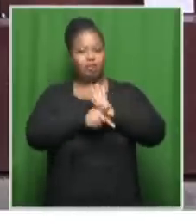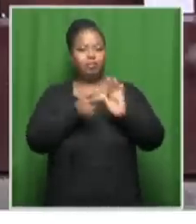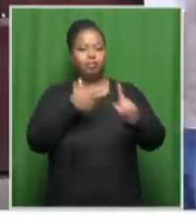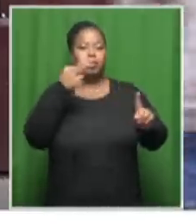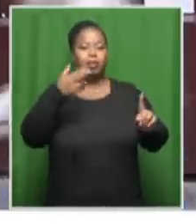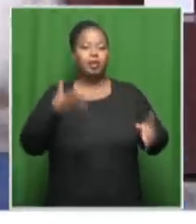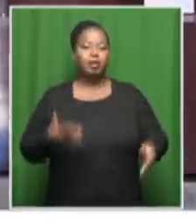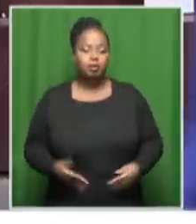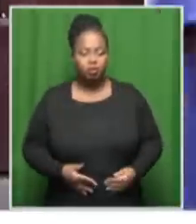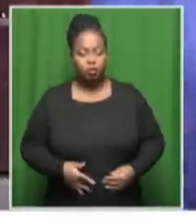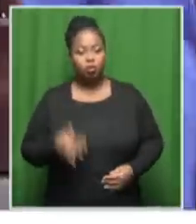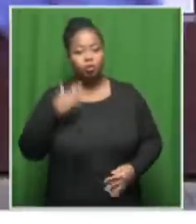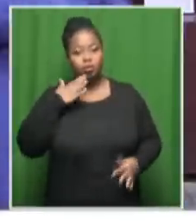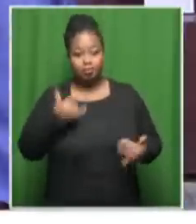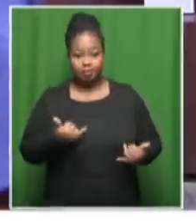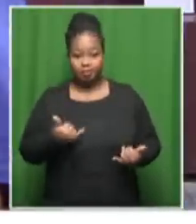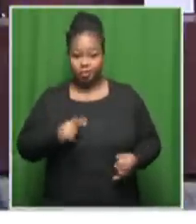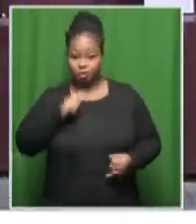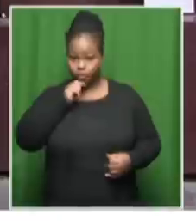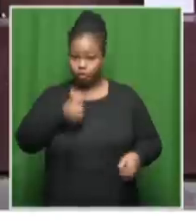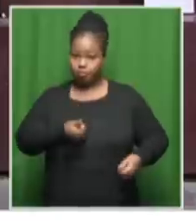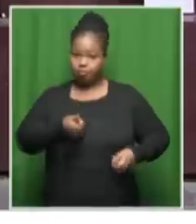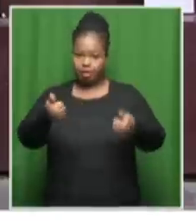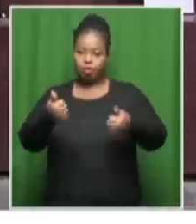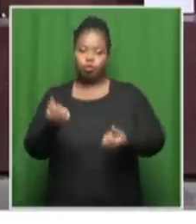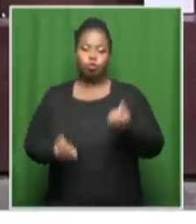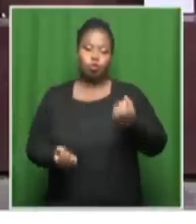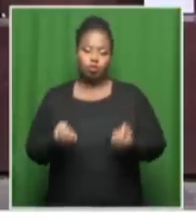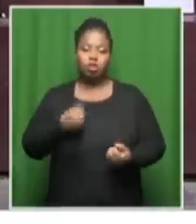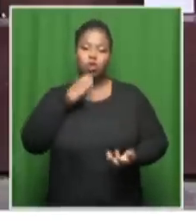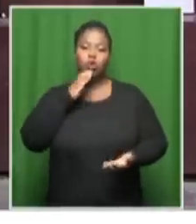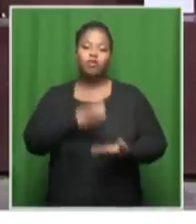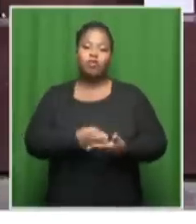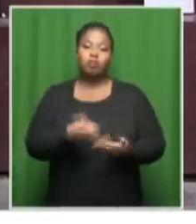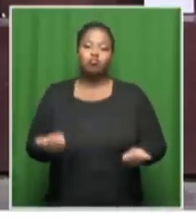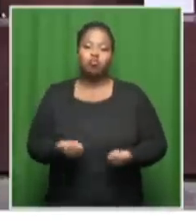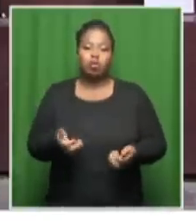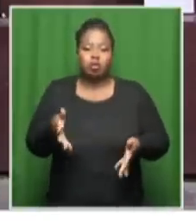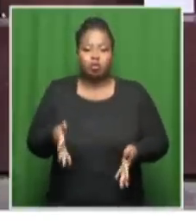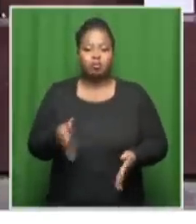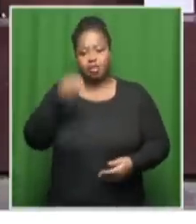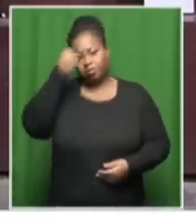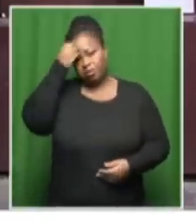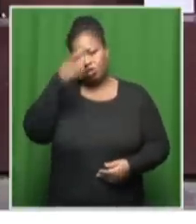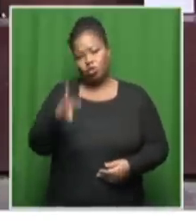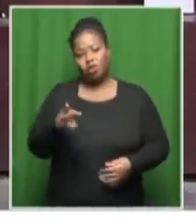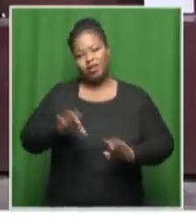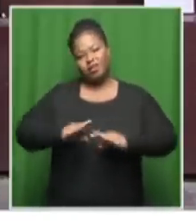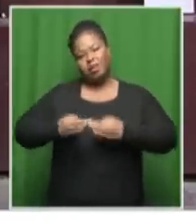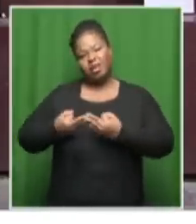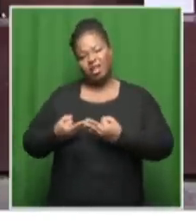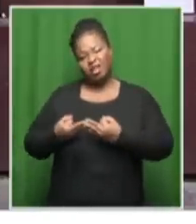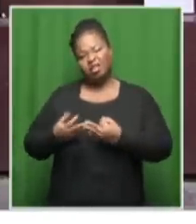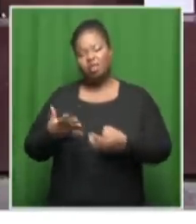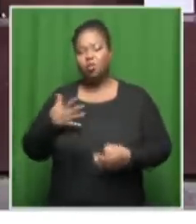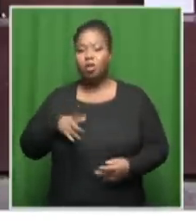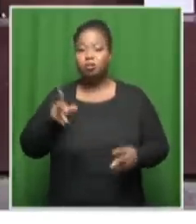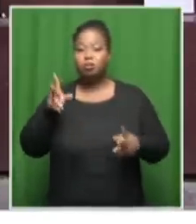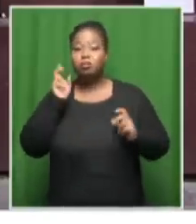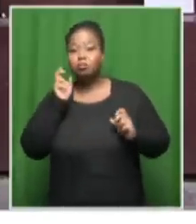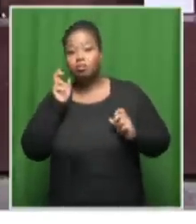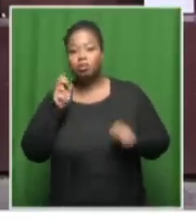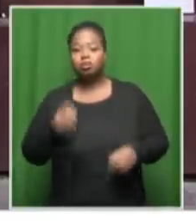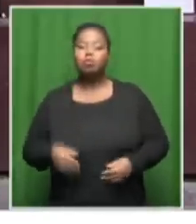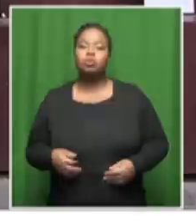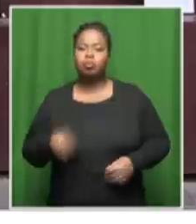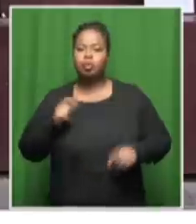them returning to court this morning, it's been confirmed. They're already here in Pretoria. They really want to get a sense from those that